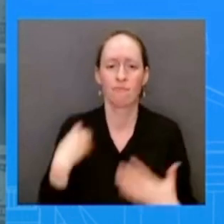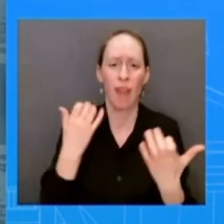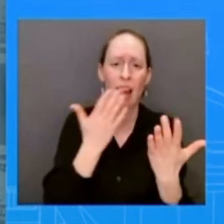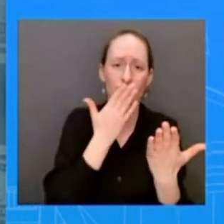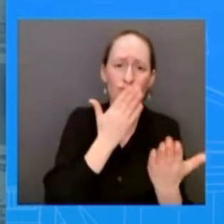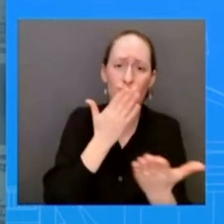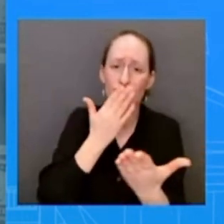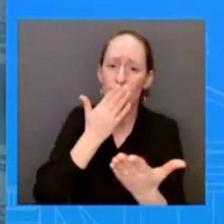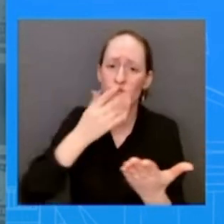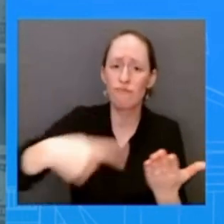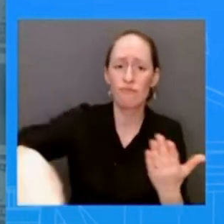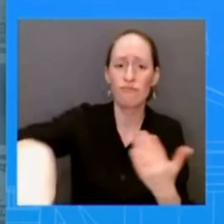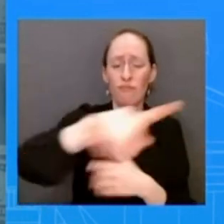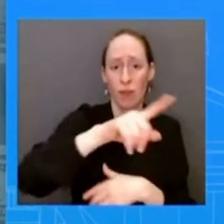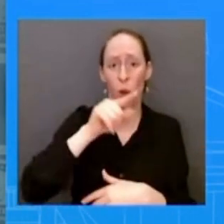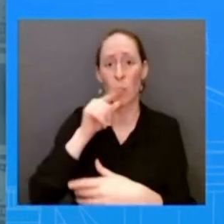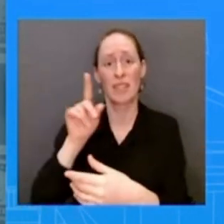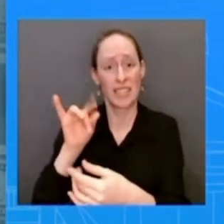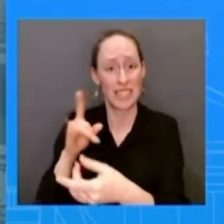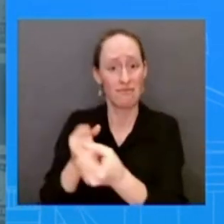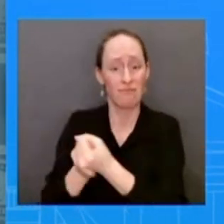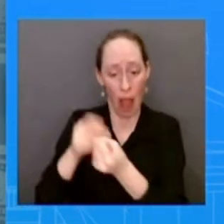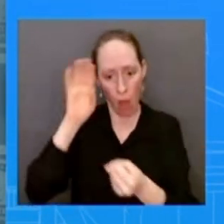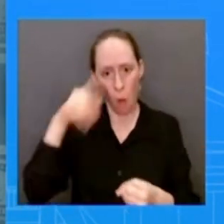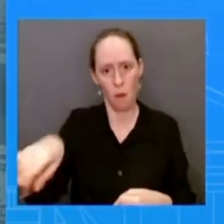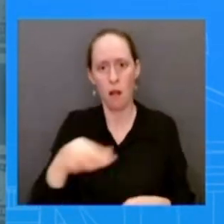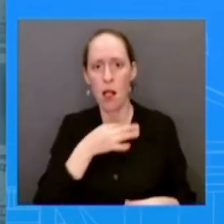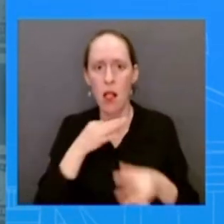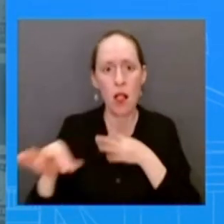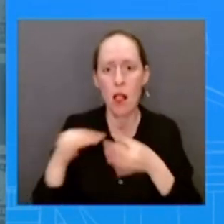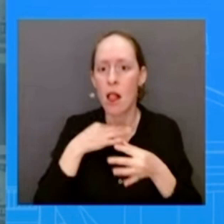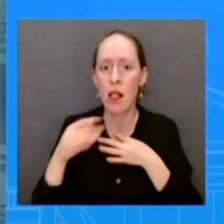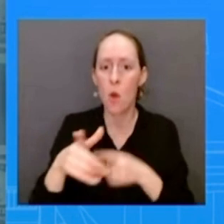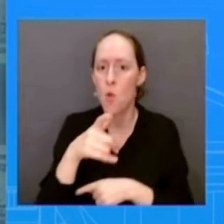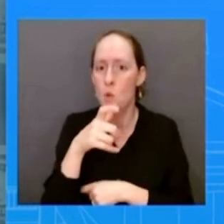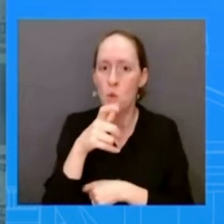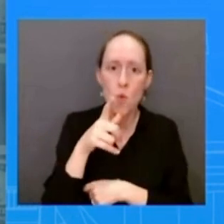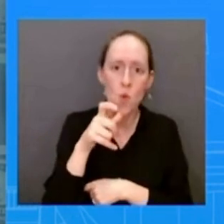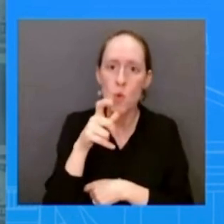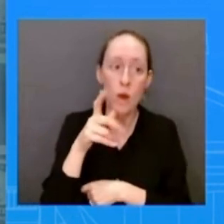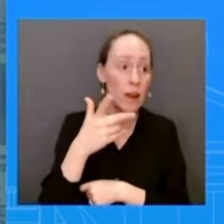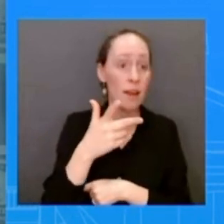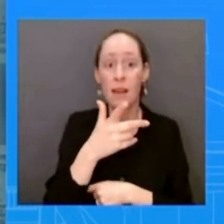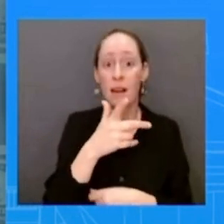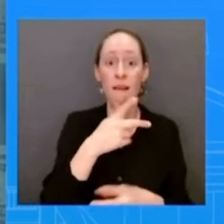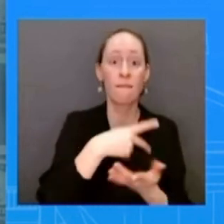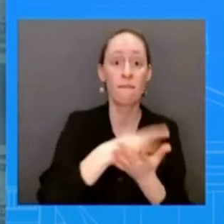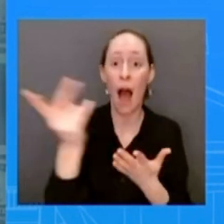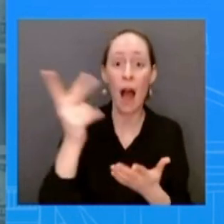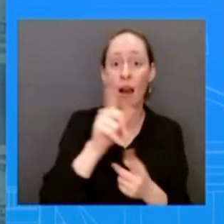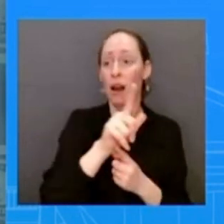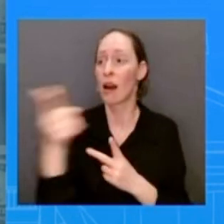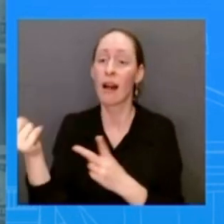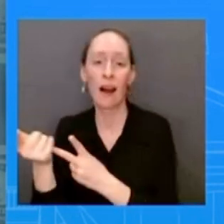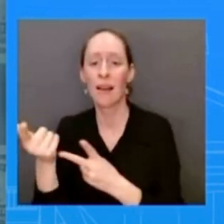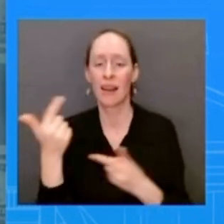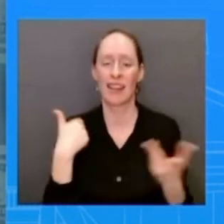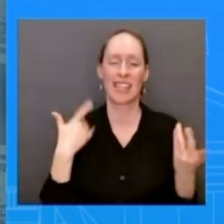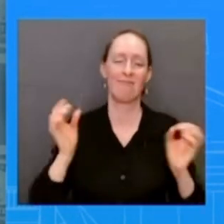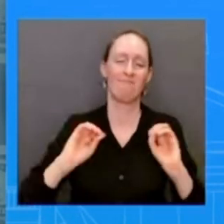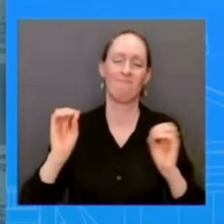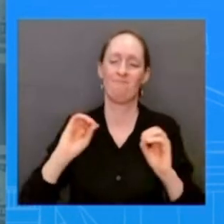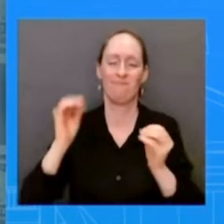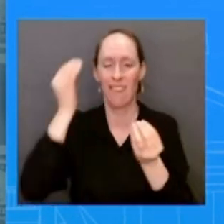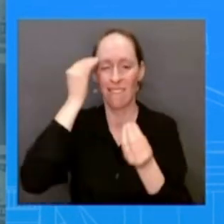many people are going to start asking me about that we we don't have any updates to share at this time but again um we appreciate her